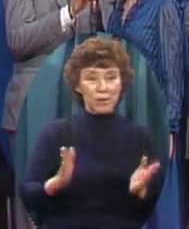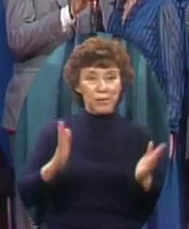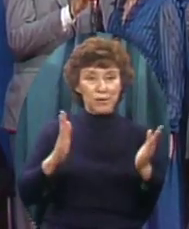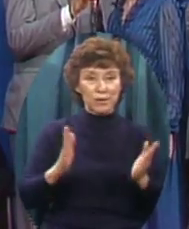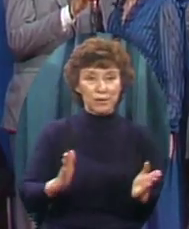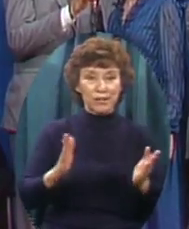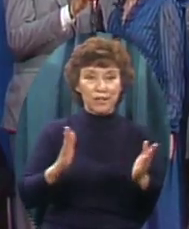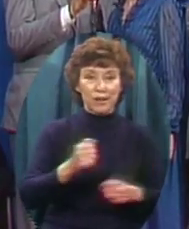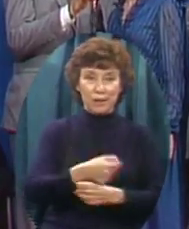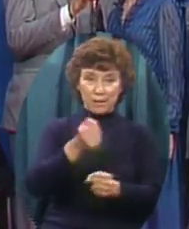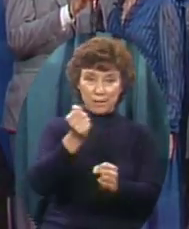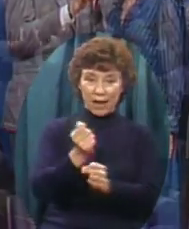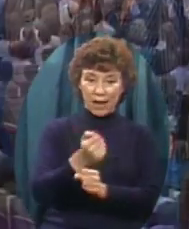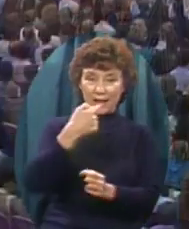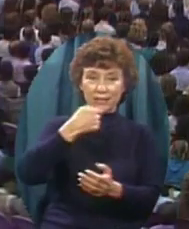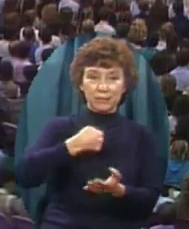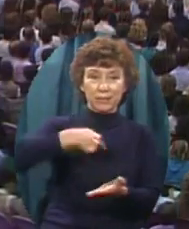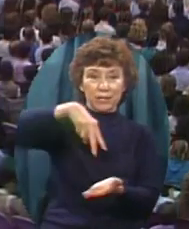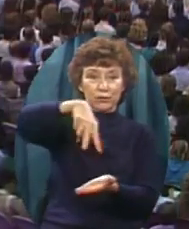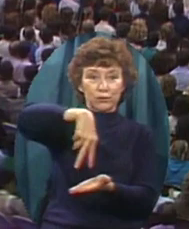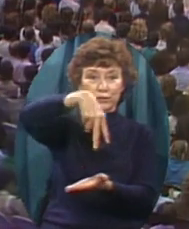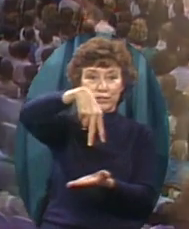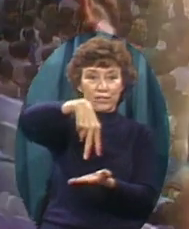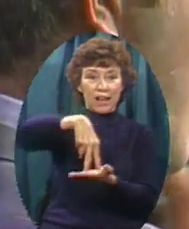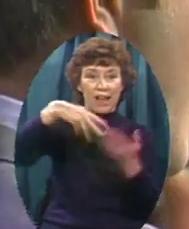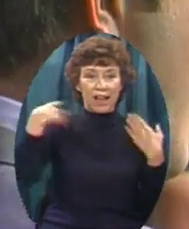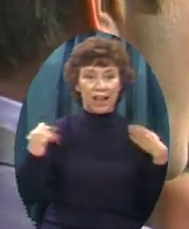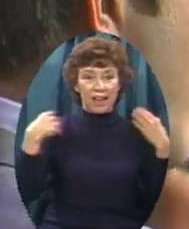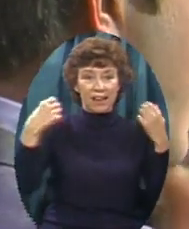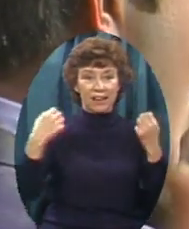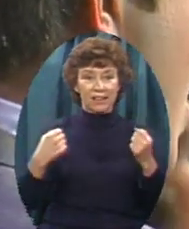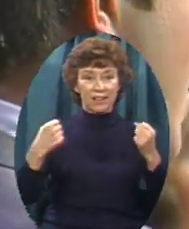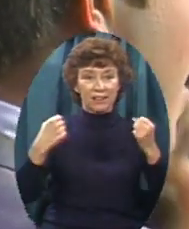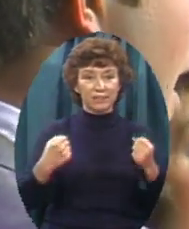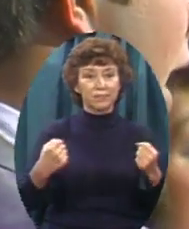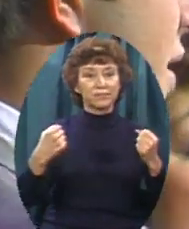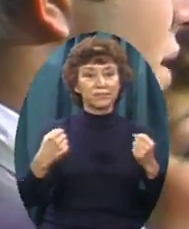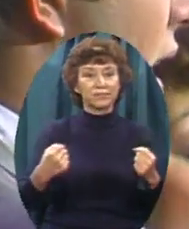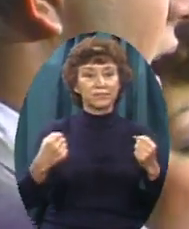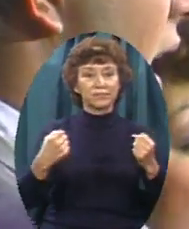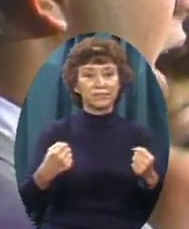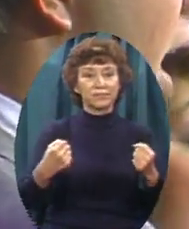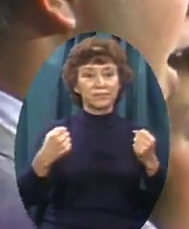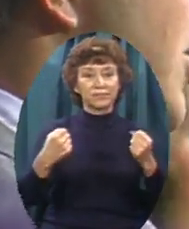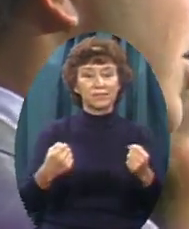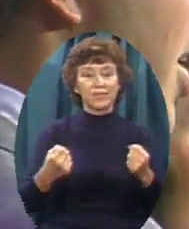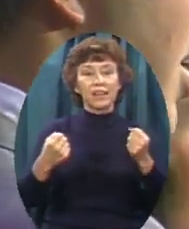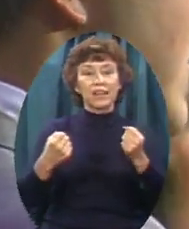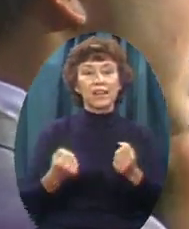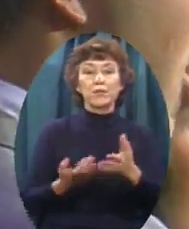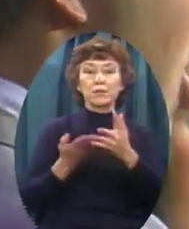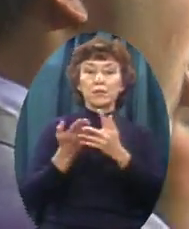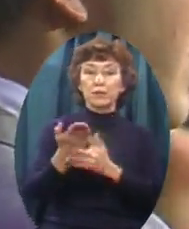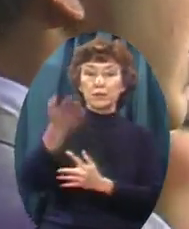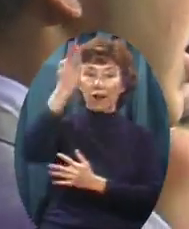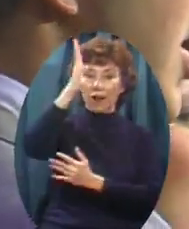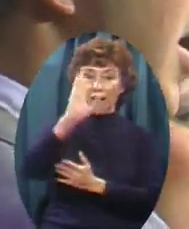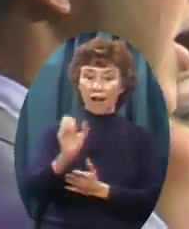thee to stand. I'll help, by my righteous,